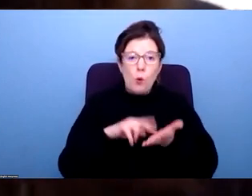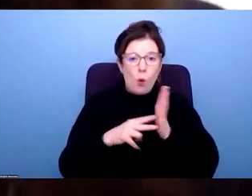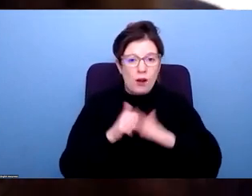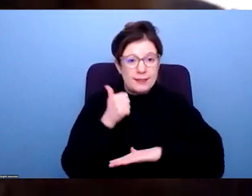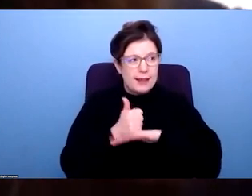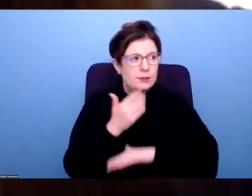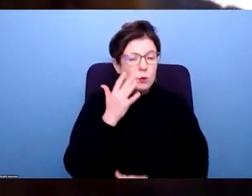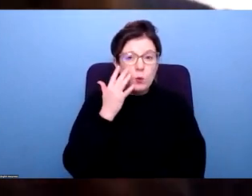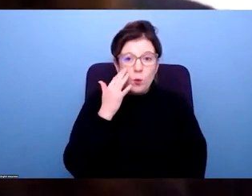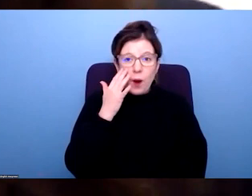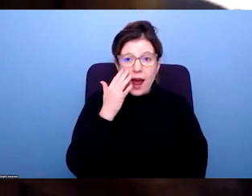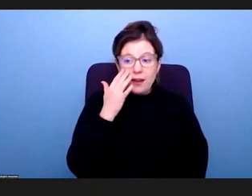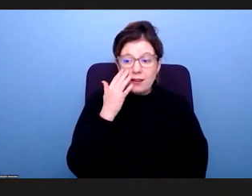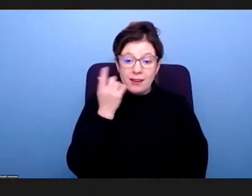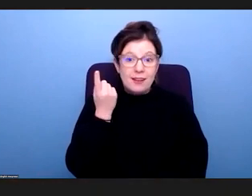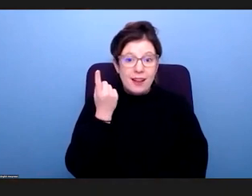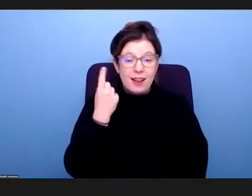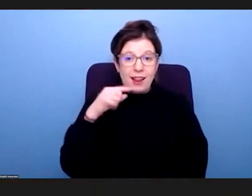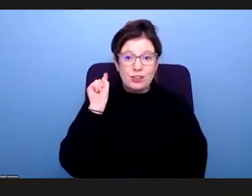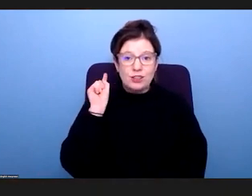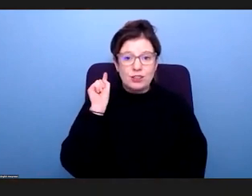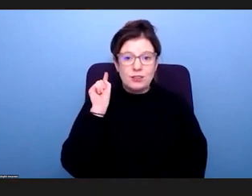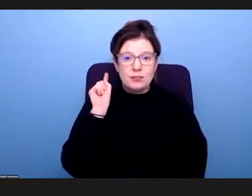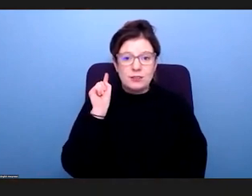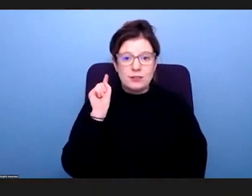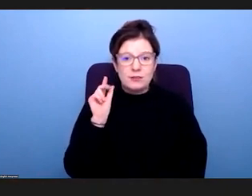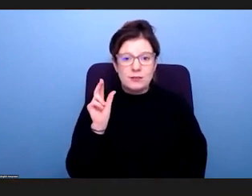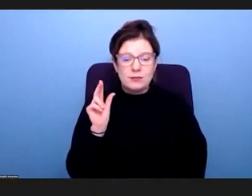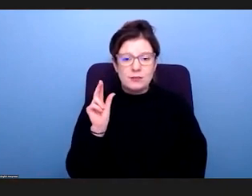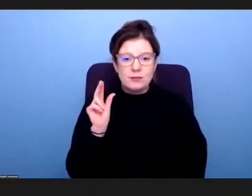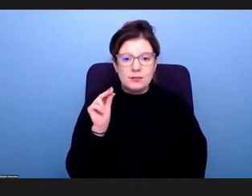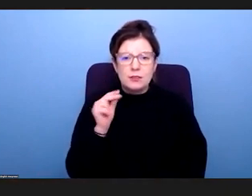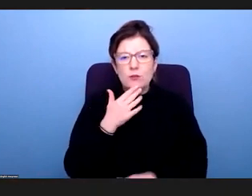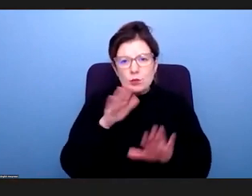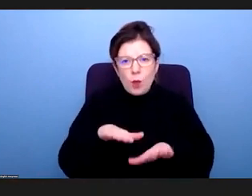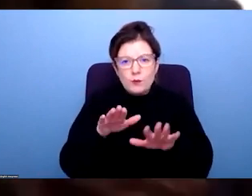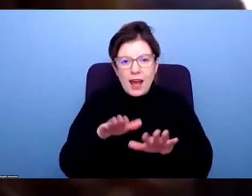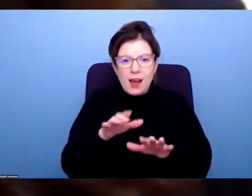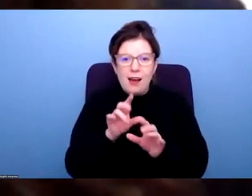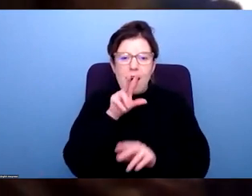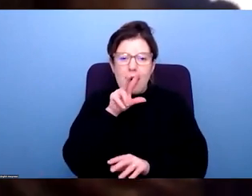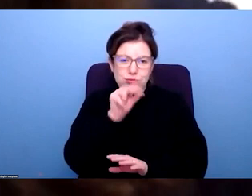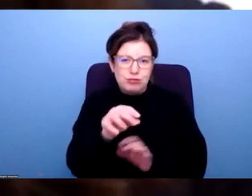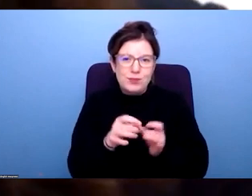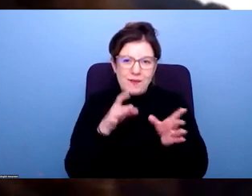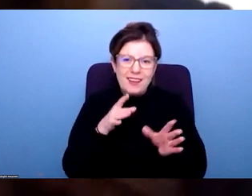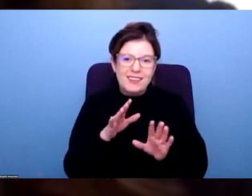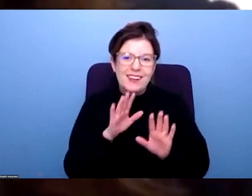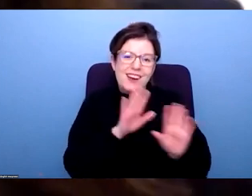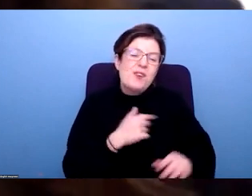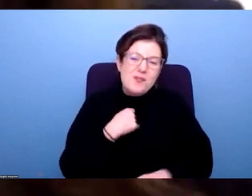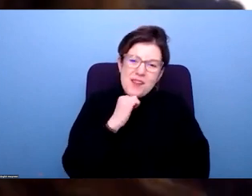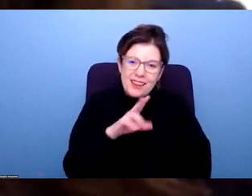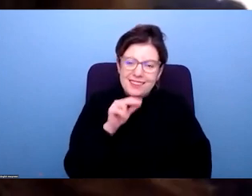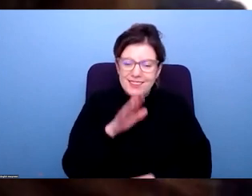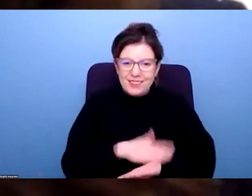just set up this time last year, actually. you slow down, please? Can you slow down, please? Yeah, of course. Thank you, Rhona. I will.